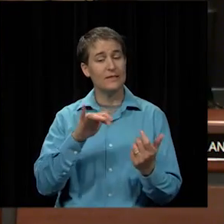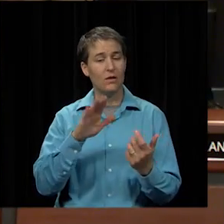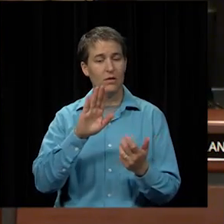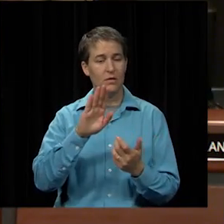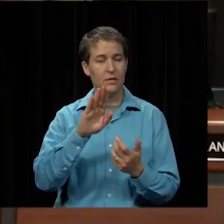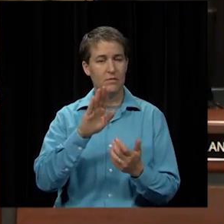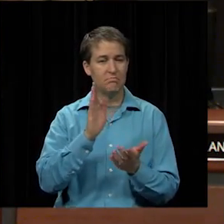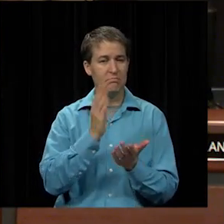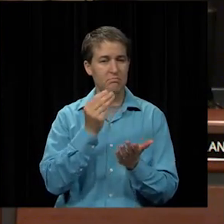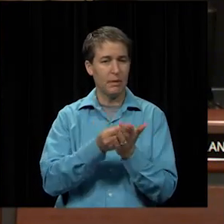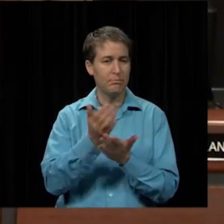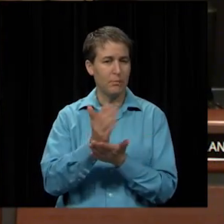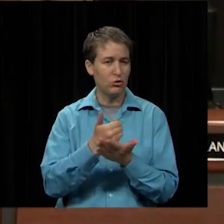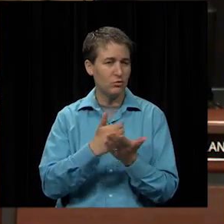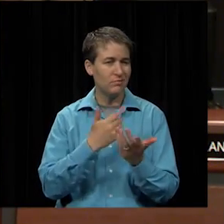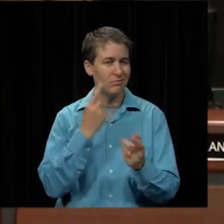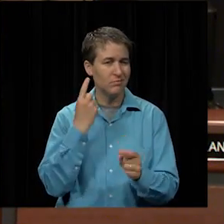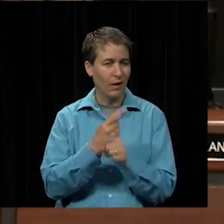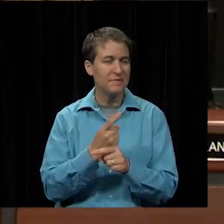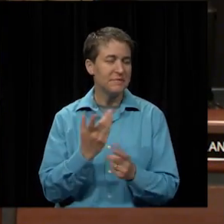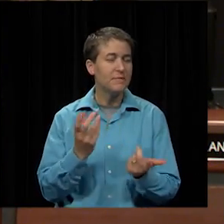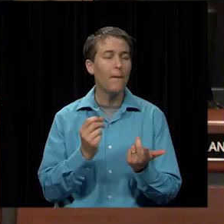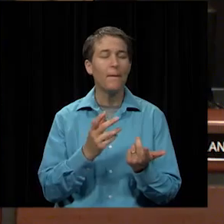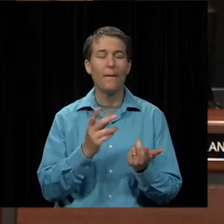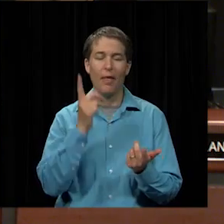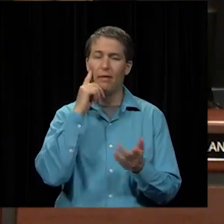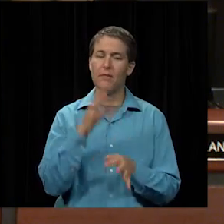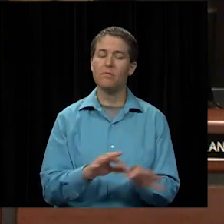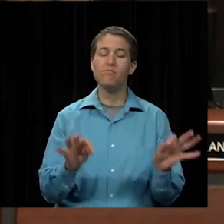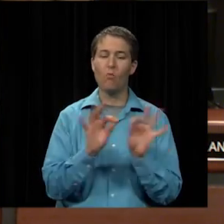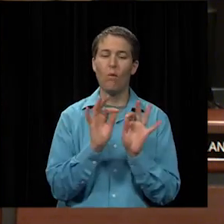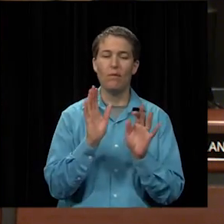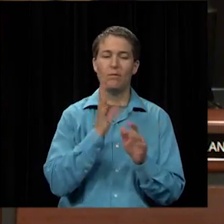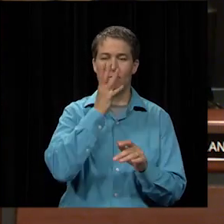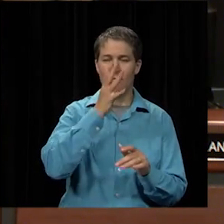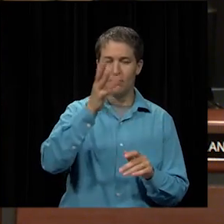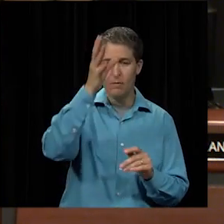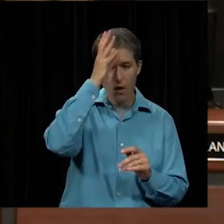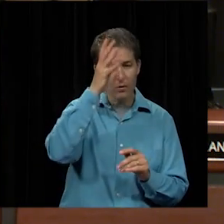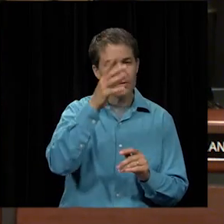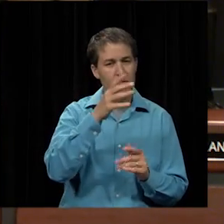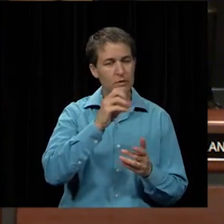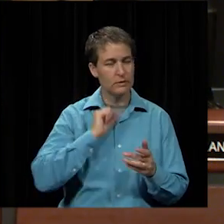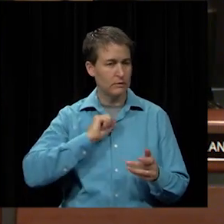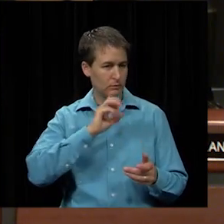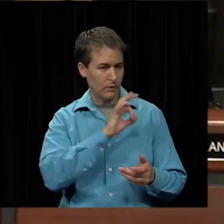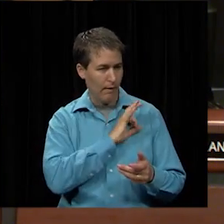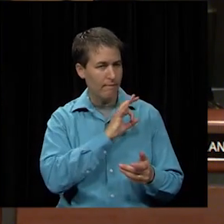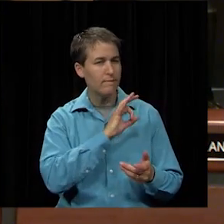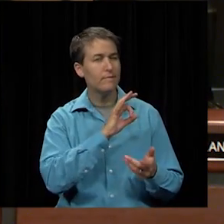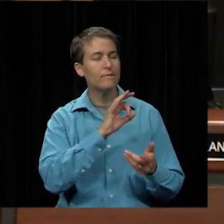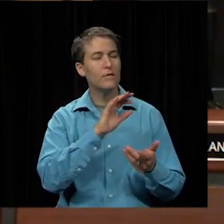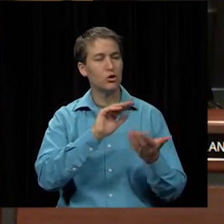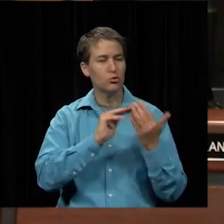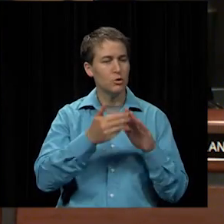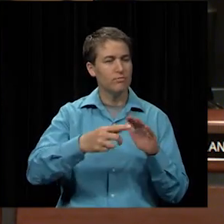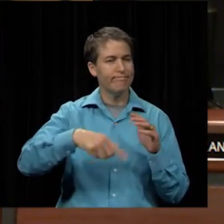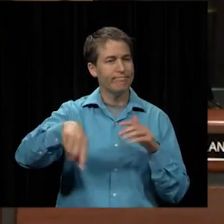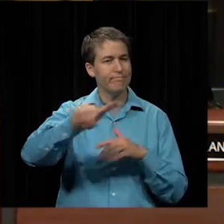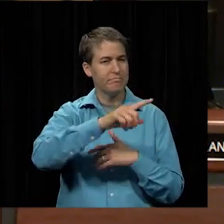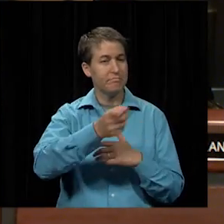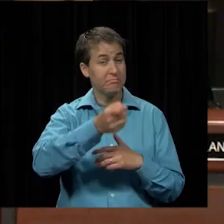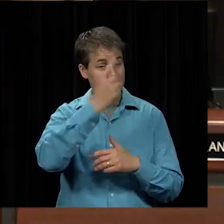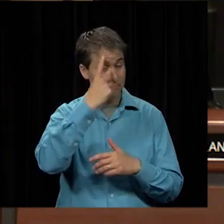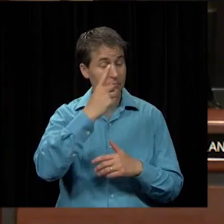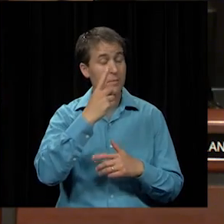budgetary issue correct okay and i think it's important that our parents and our staff and our community understand that